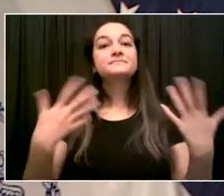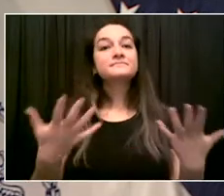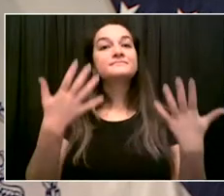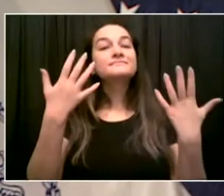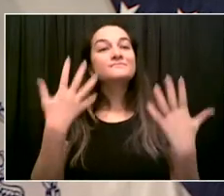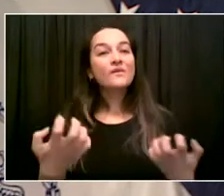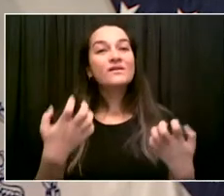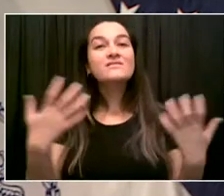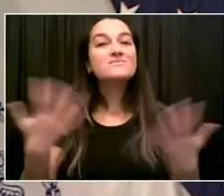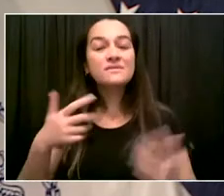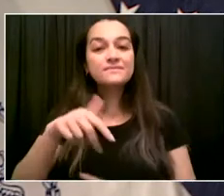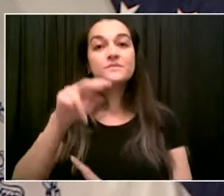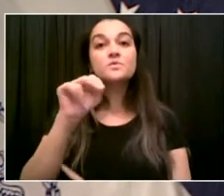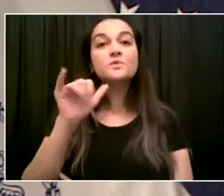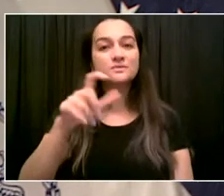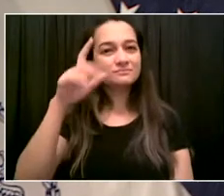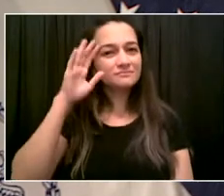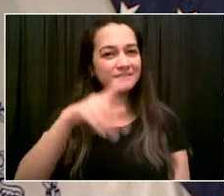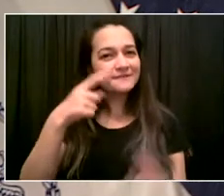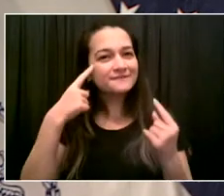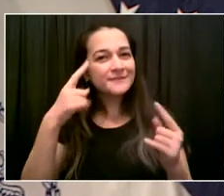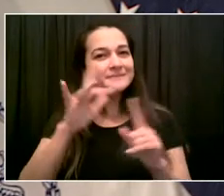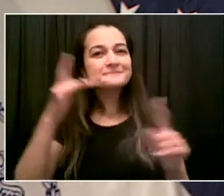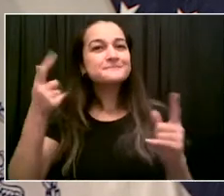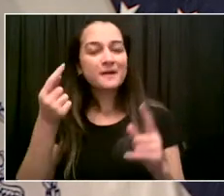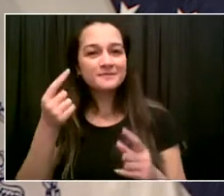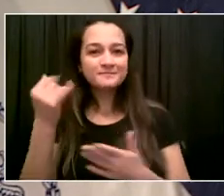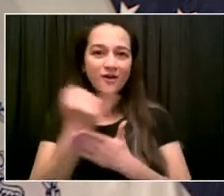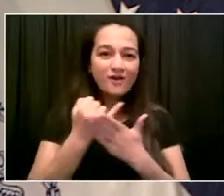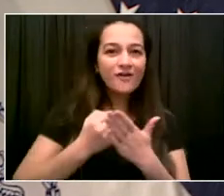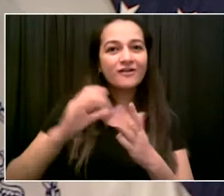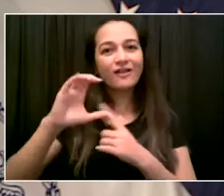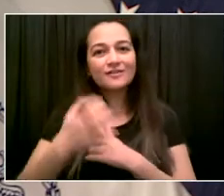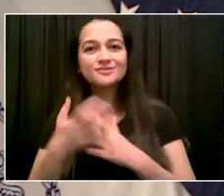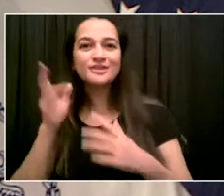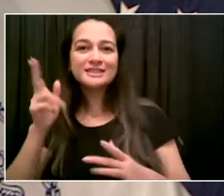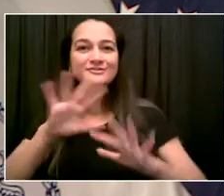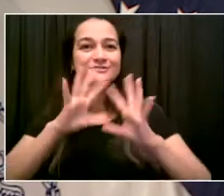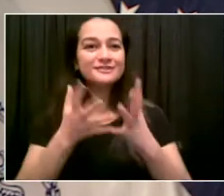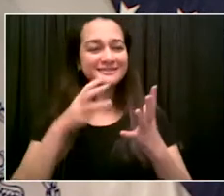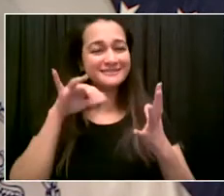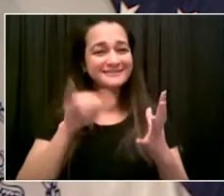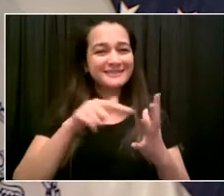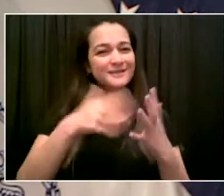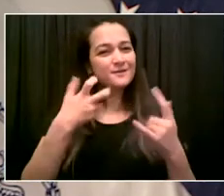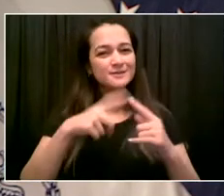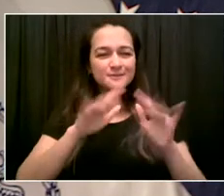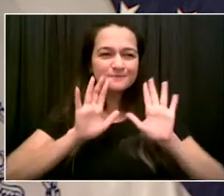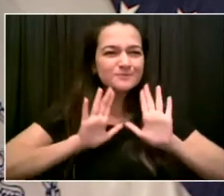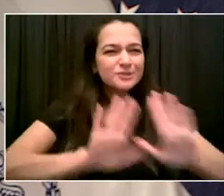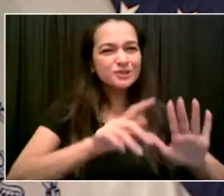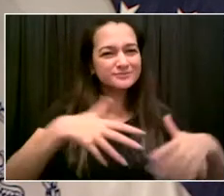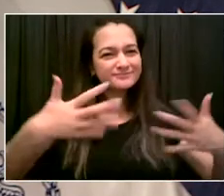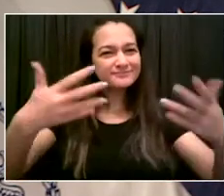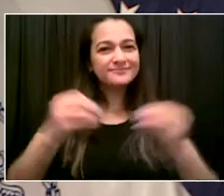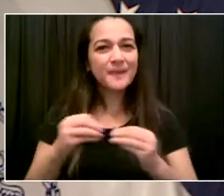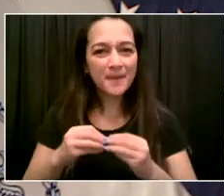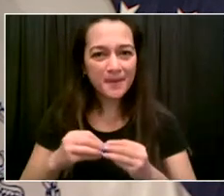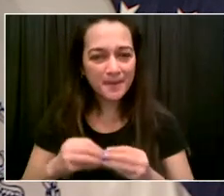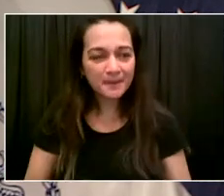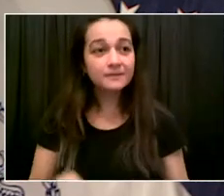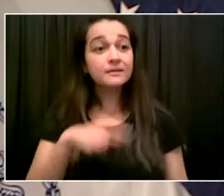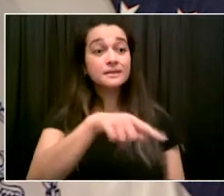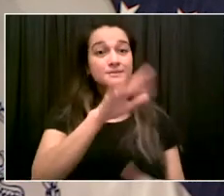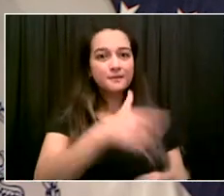It's our identity. It's our heart. It's soul. It's a lot of our economy, too. And we know that these amazing artists who